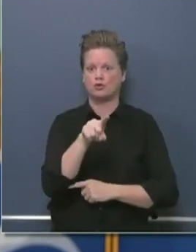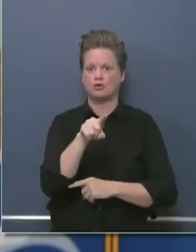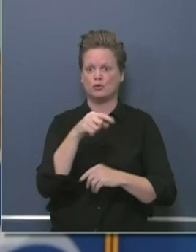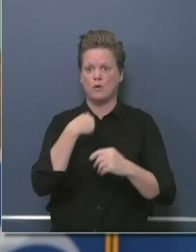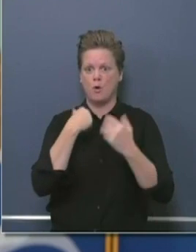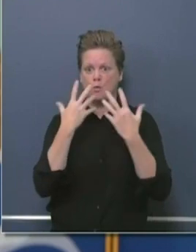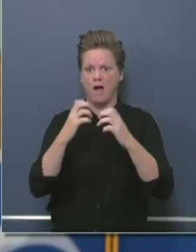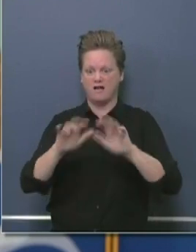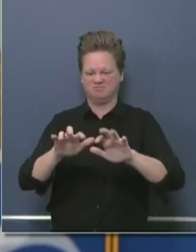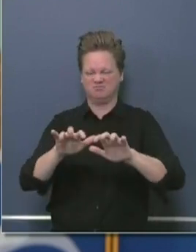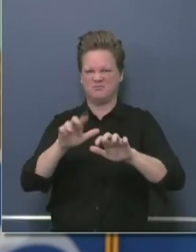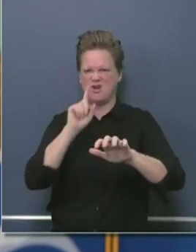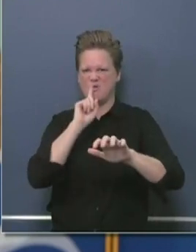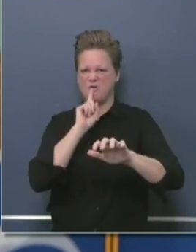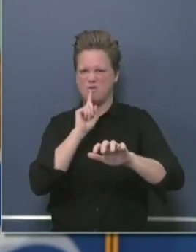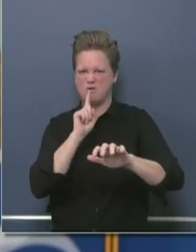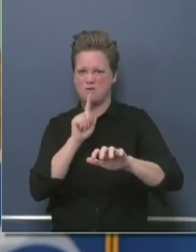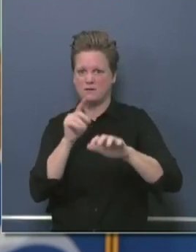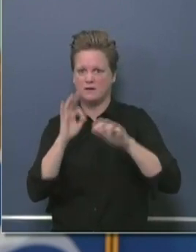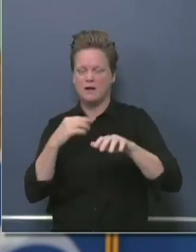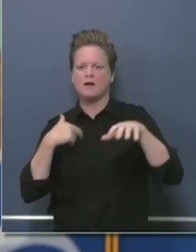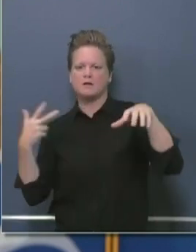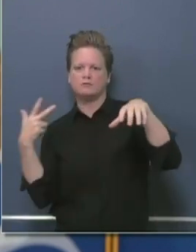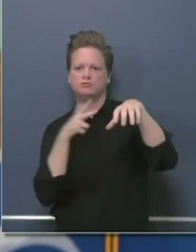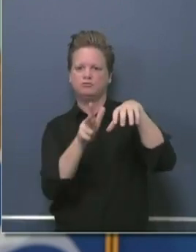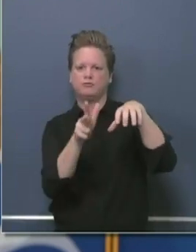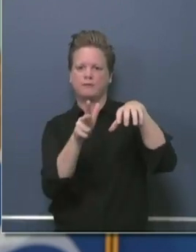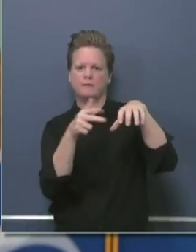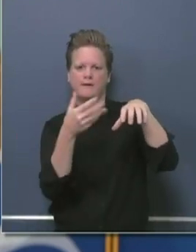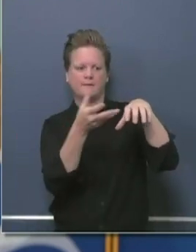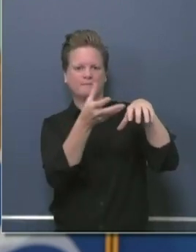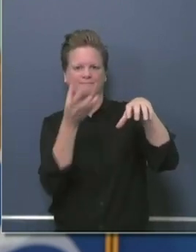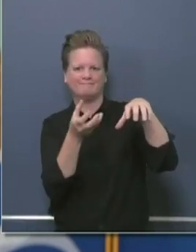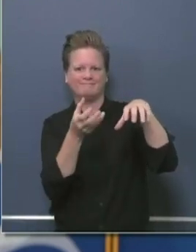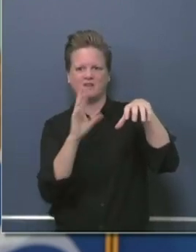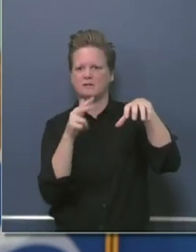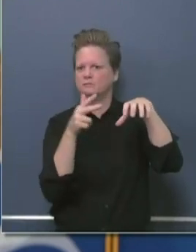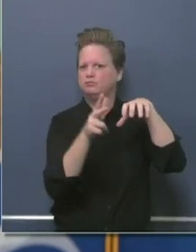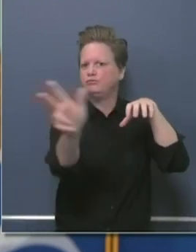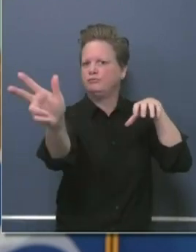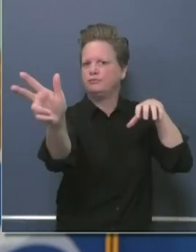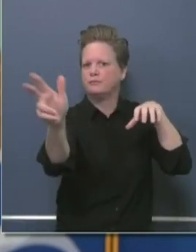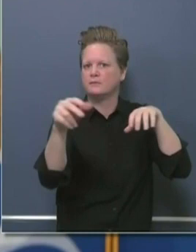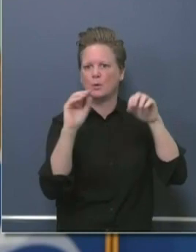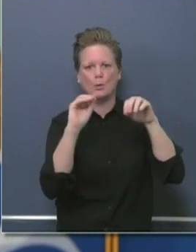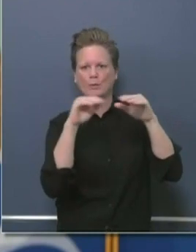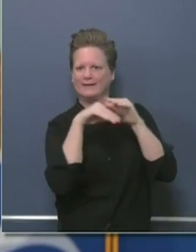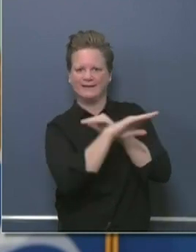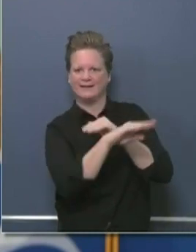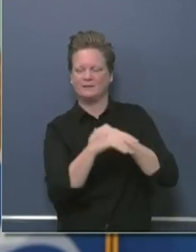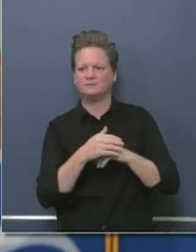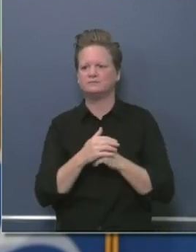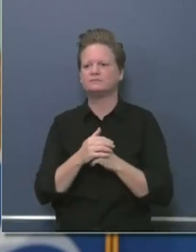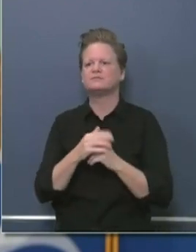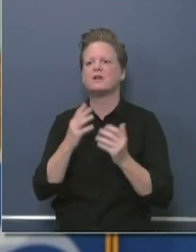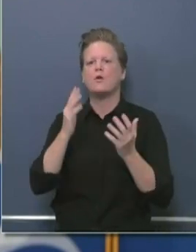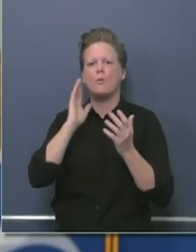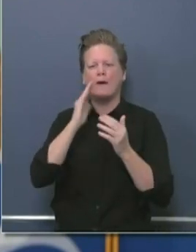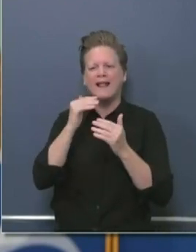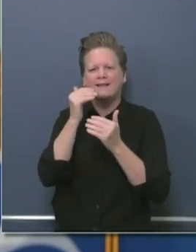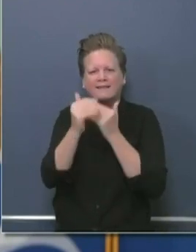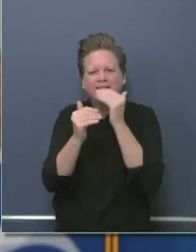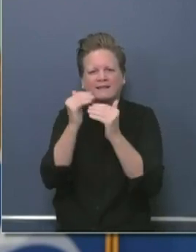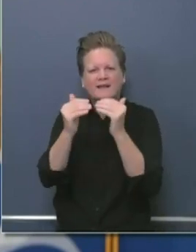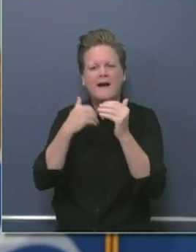with the counties all across the state of California that wish to go further, clarifying the expectations, what the details